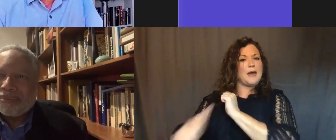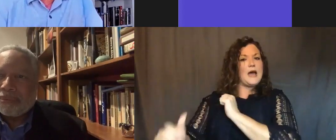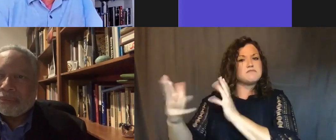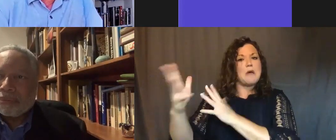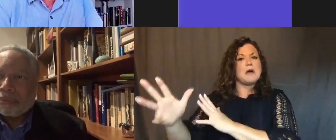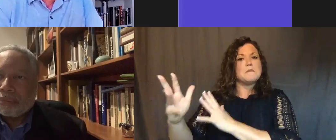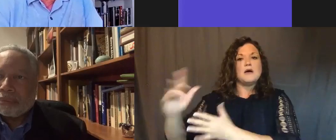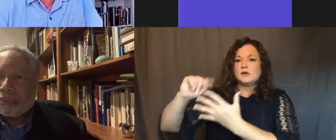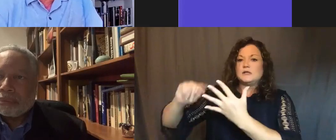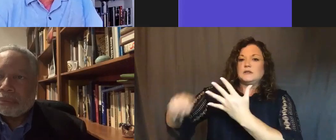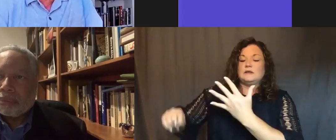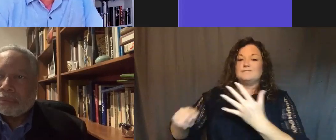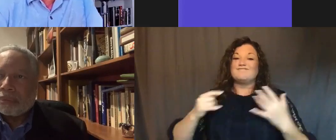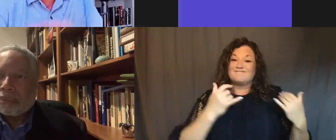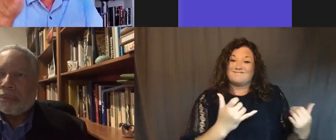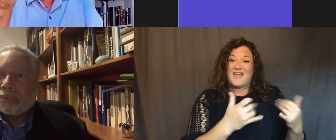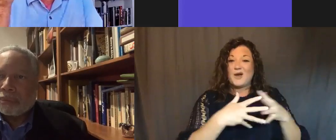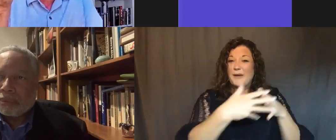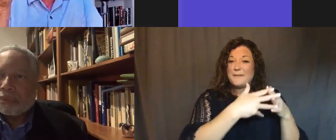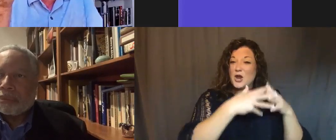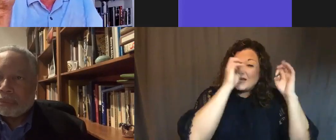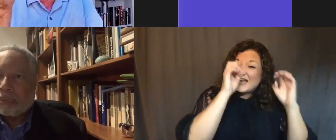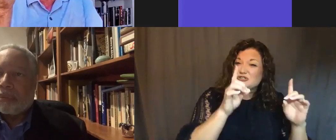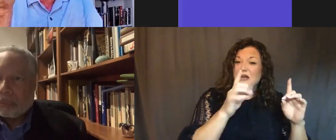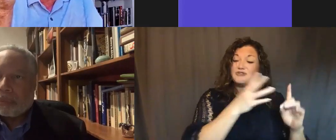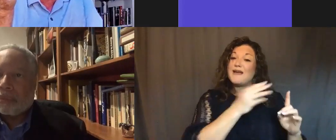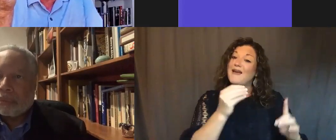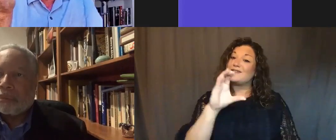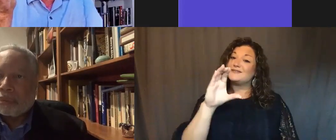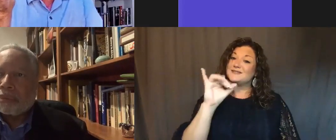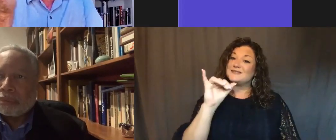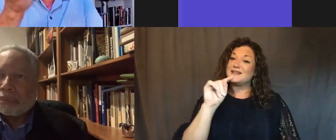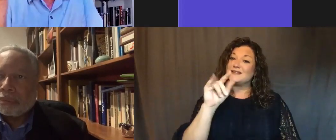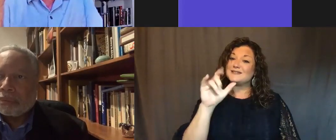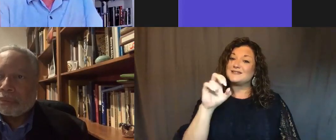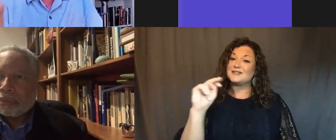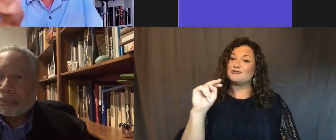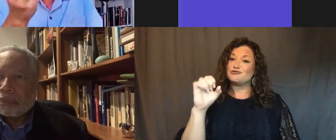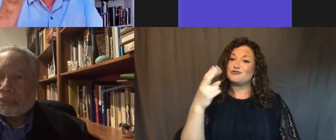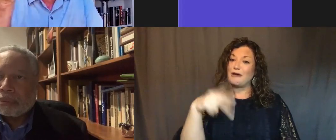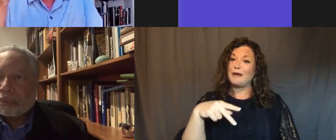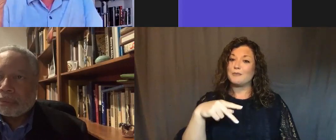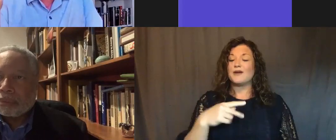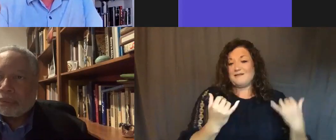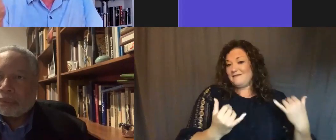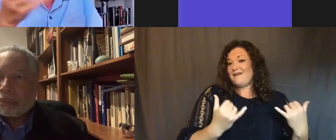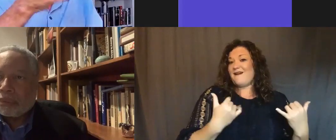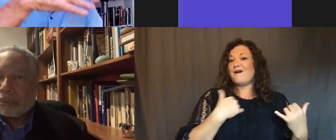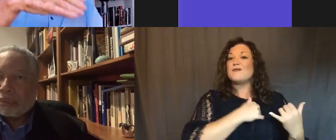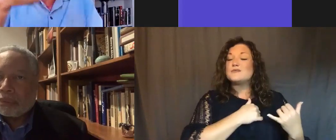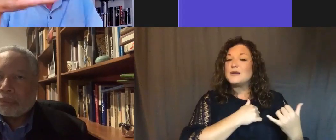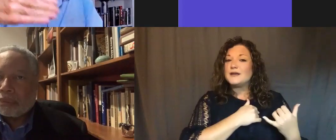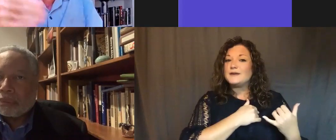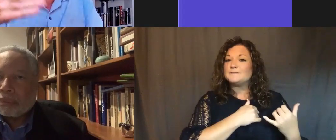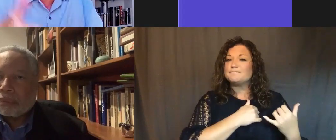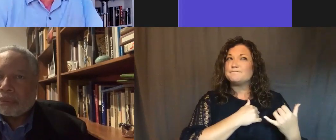problems of American education and American citizenship, for that matter, is that that we're losing to some degree what